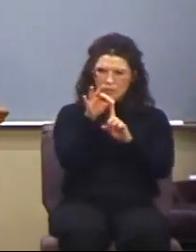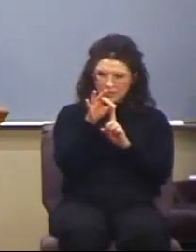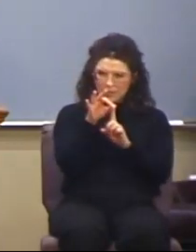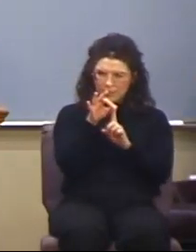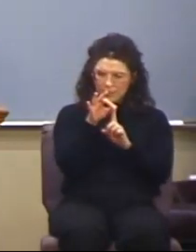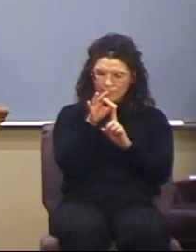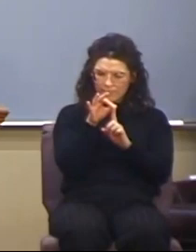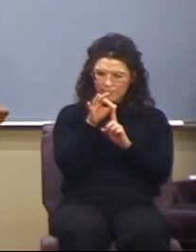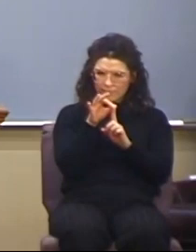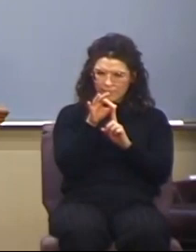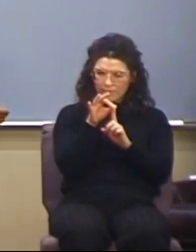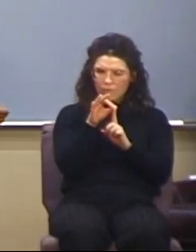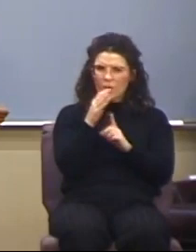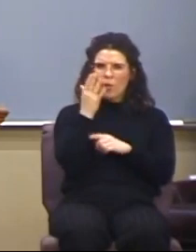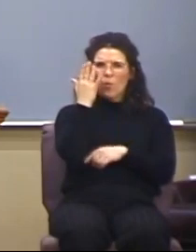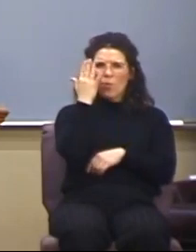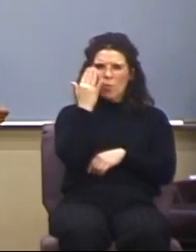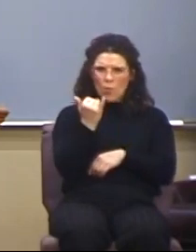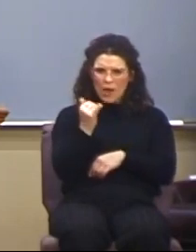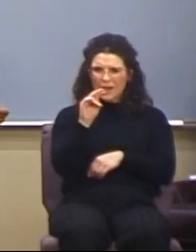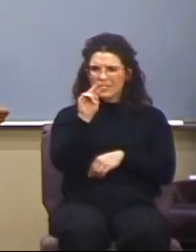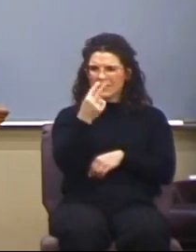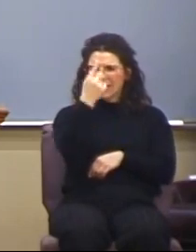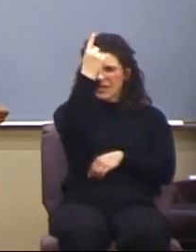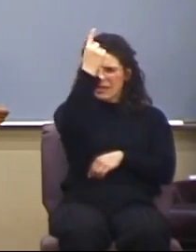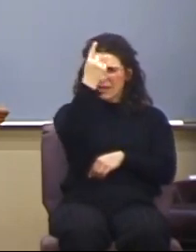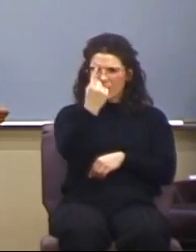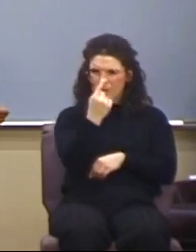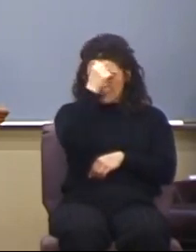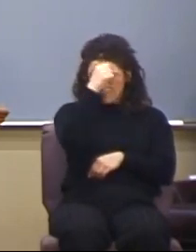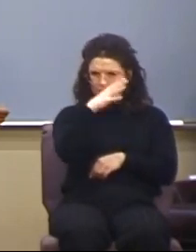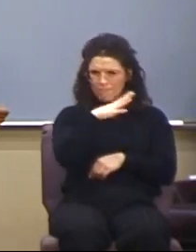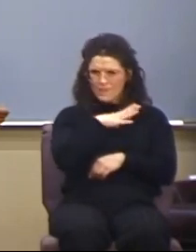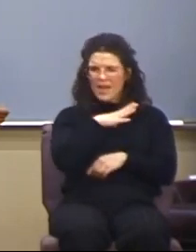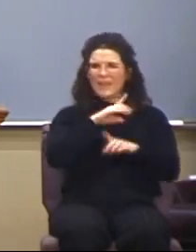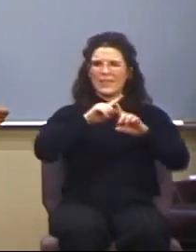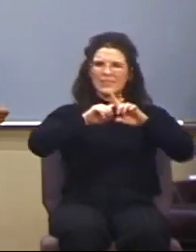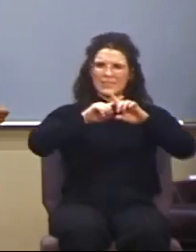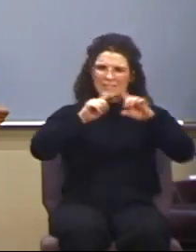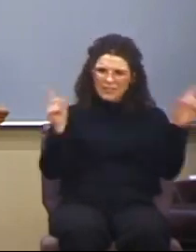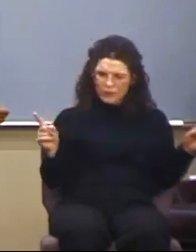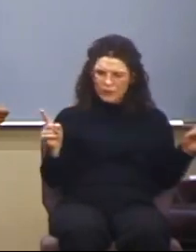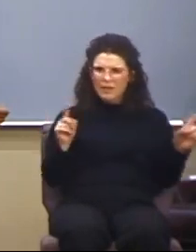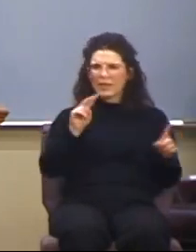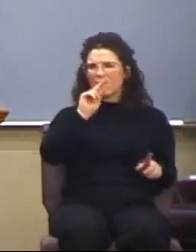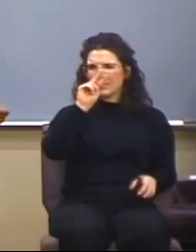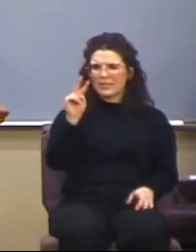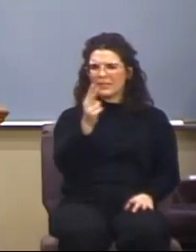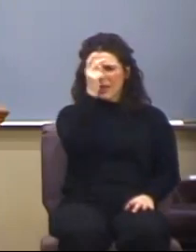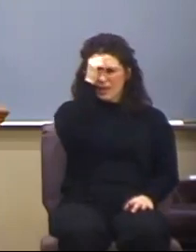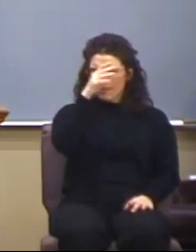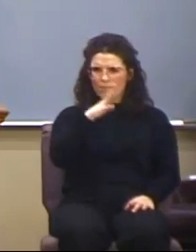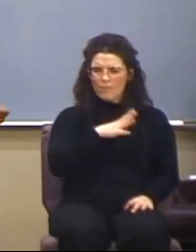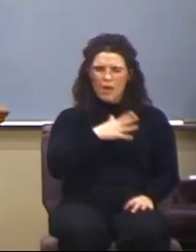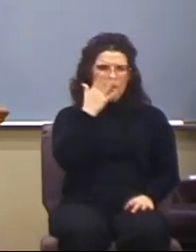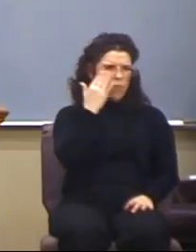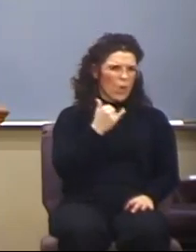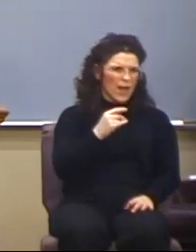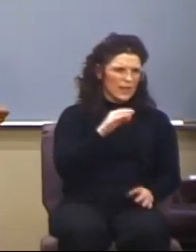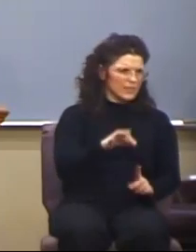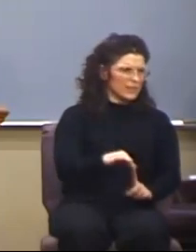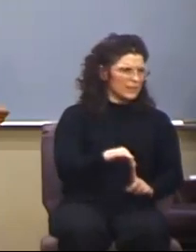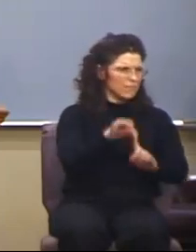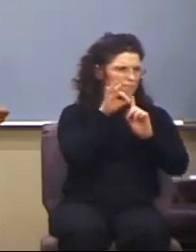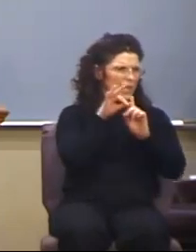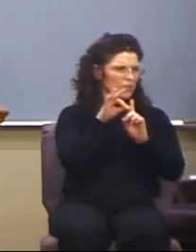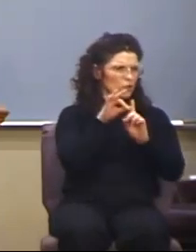the second man different? What is the distinguishing characteristic of the second man? Paul calls him